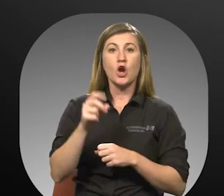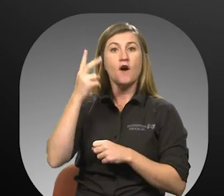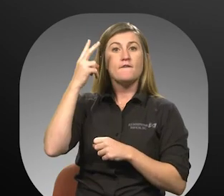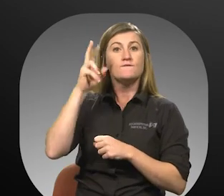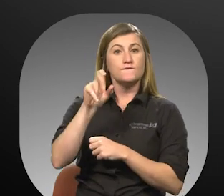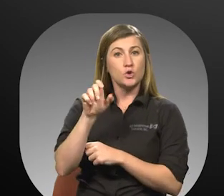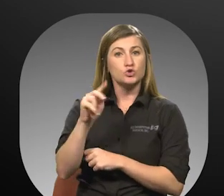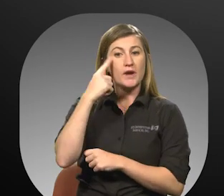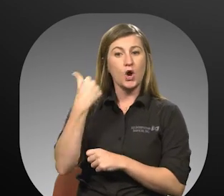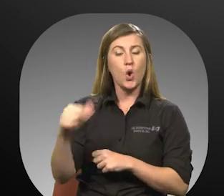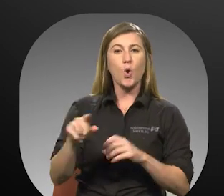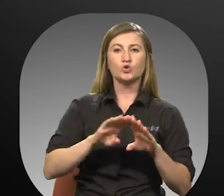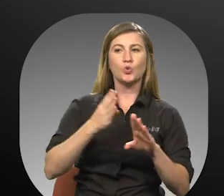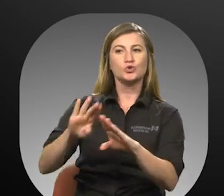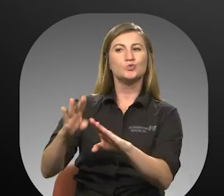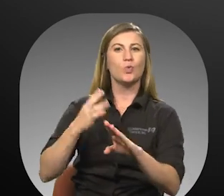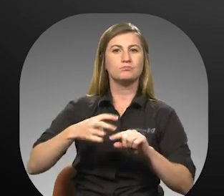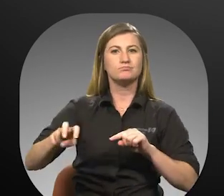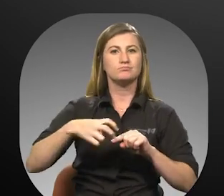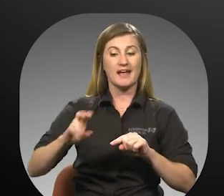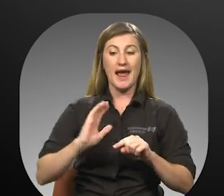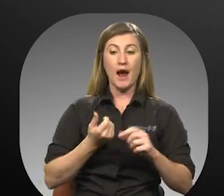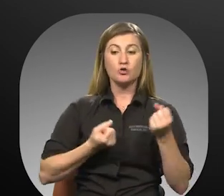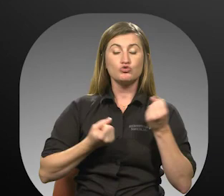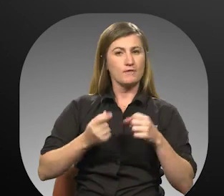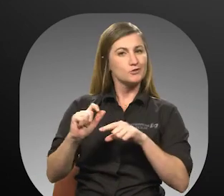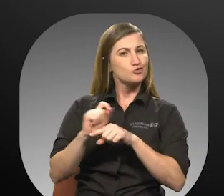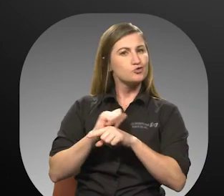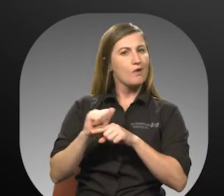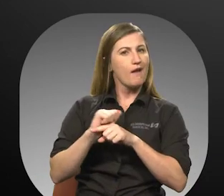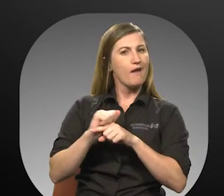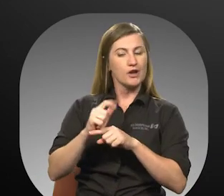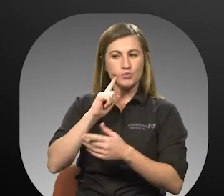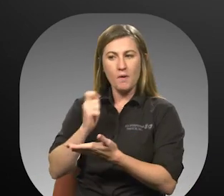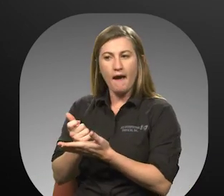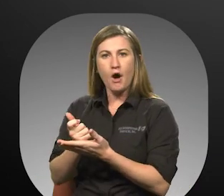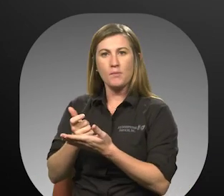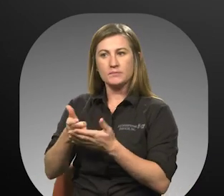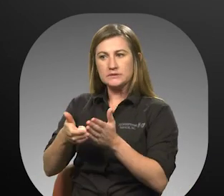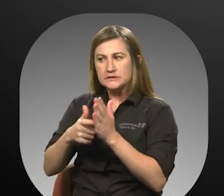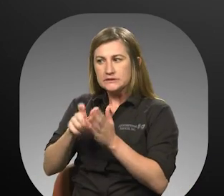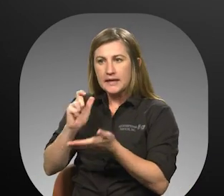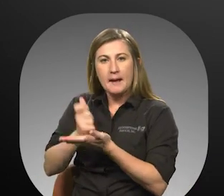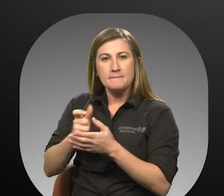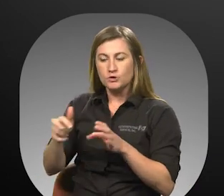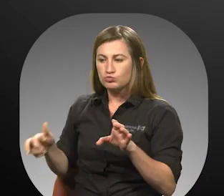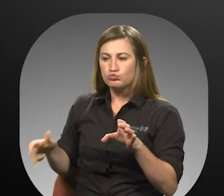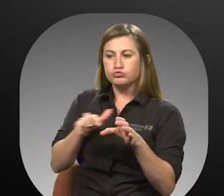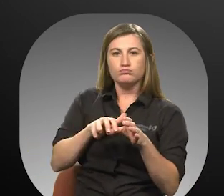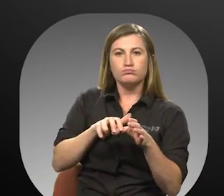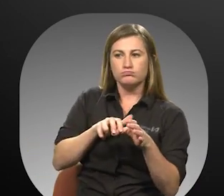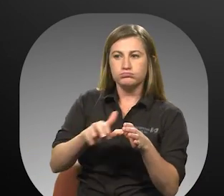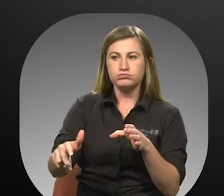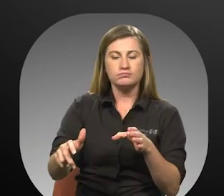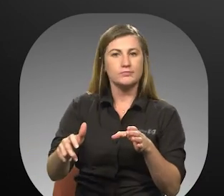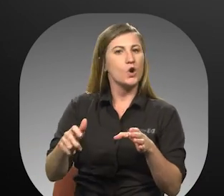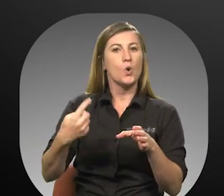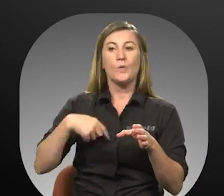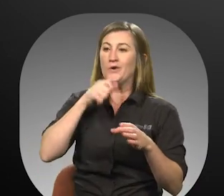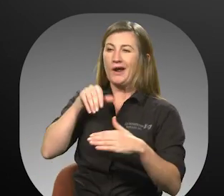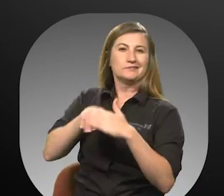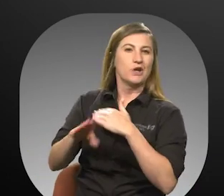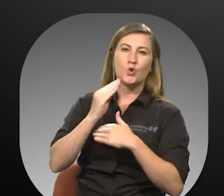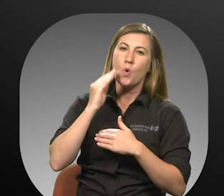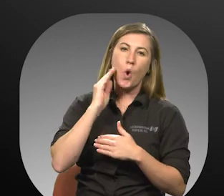service. Our drivers are trained to help those who require assistance to and from the vehicle. We do not enter a person's home or a